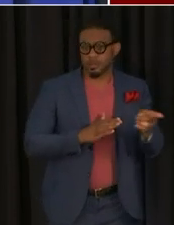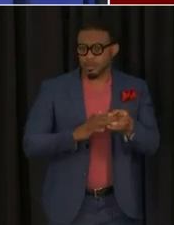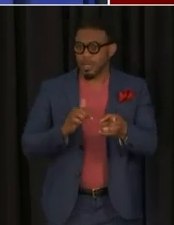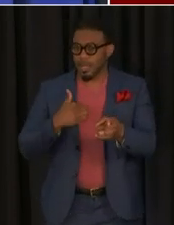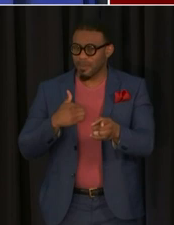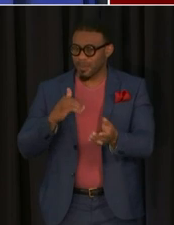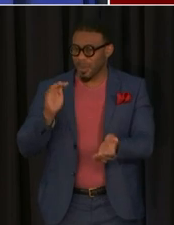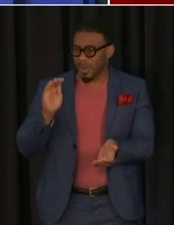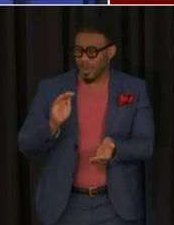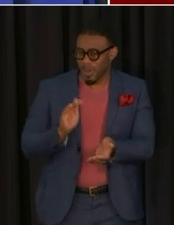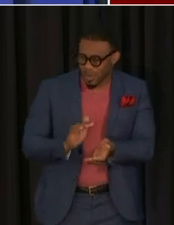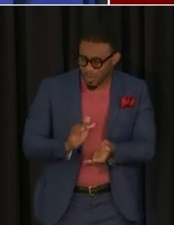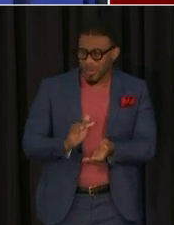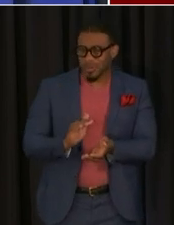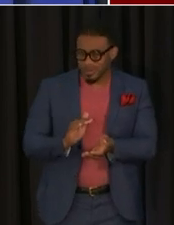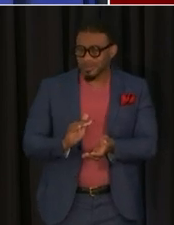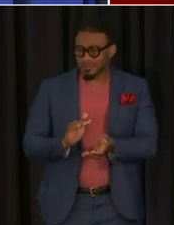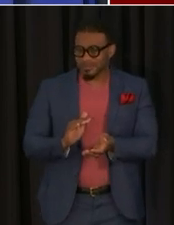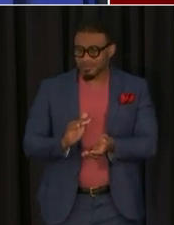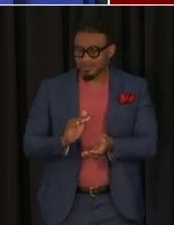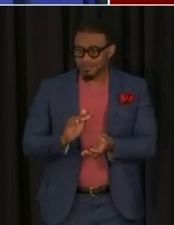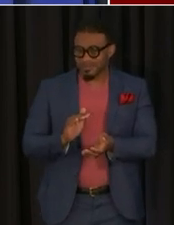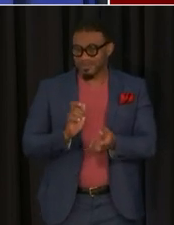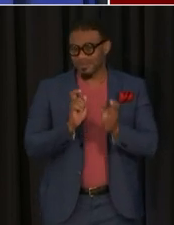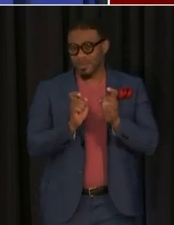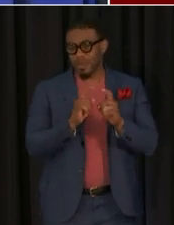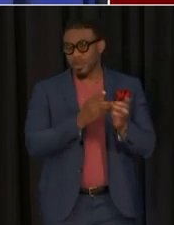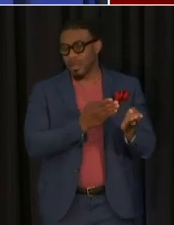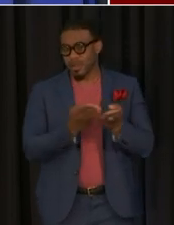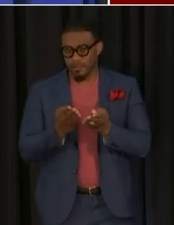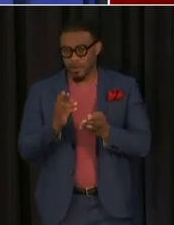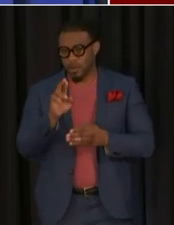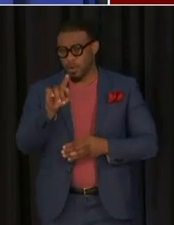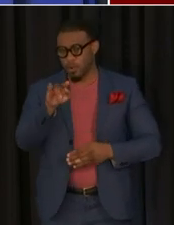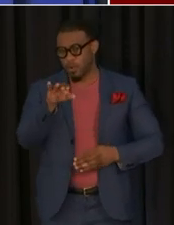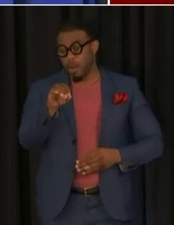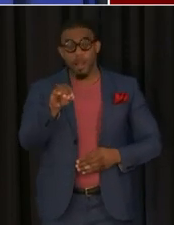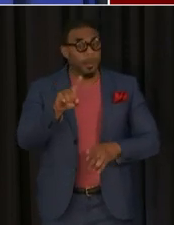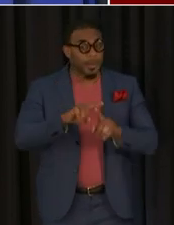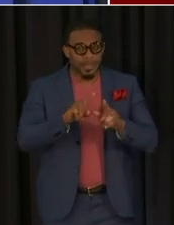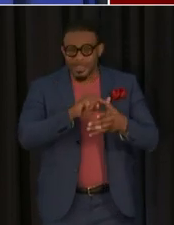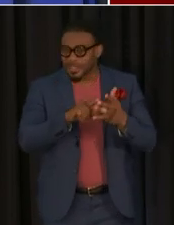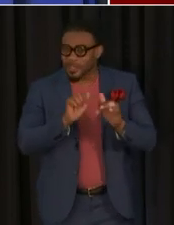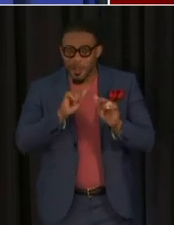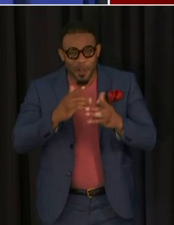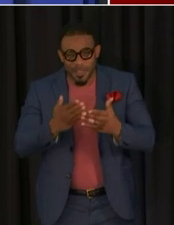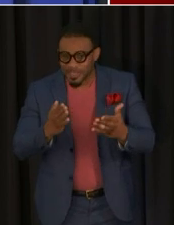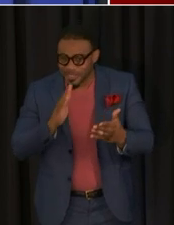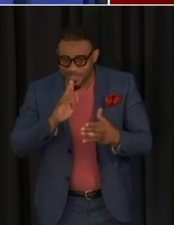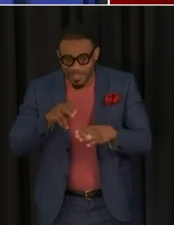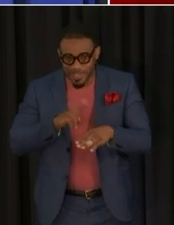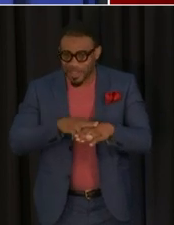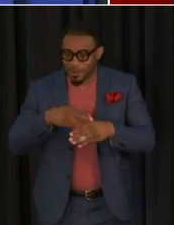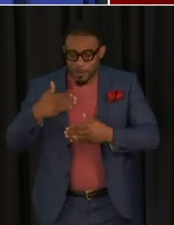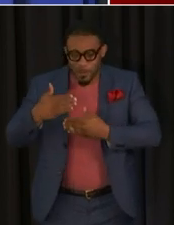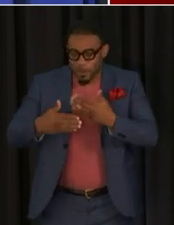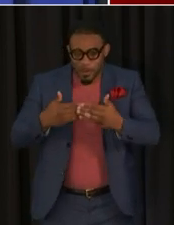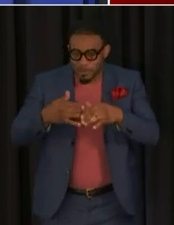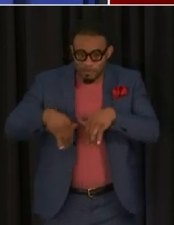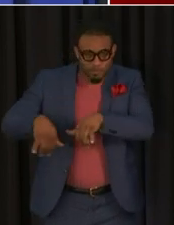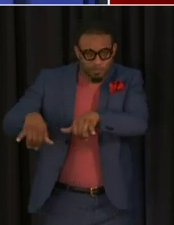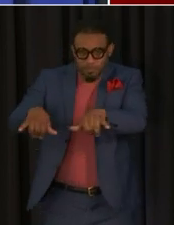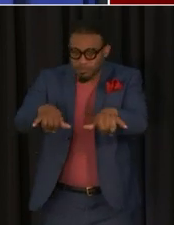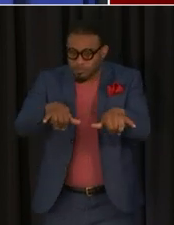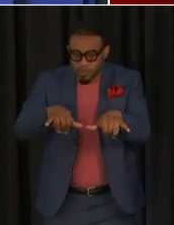partners um have a lower uh administration to delivery uh ratio um but these are all things that are natural